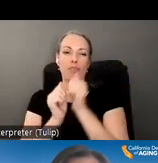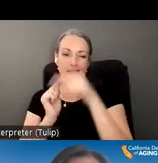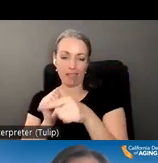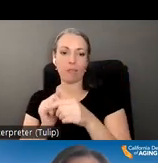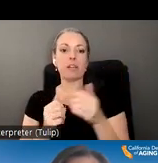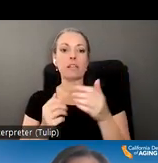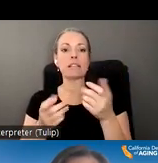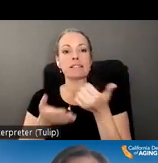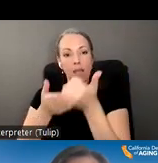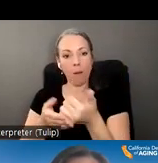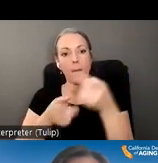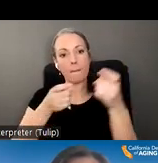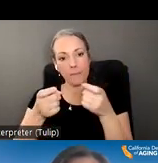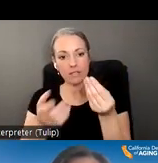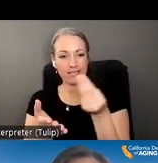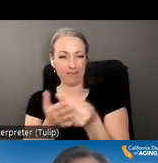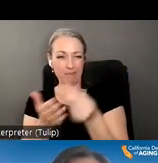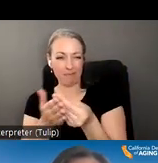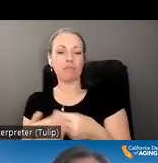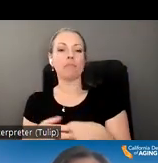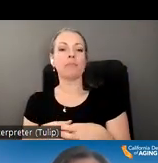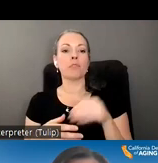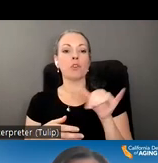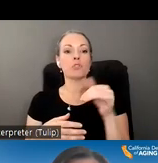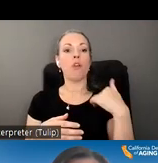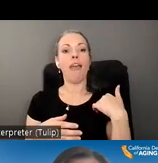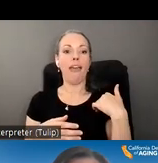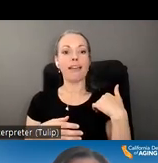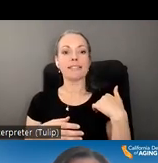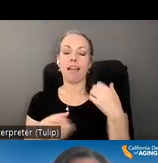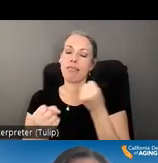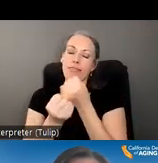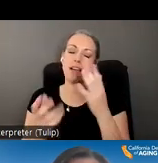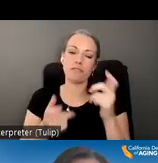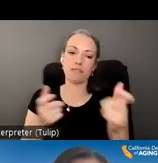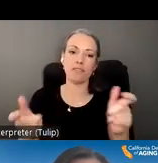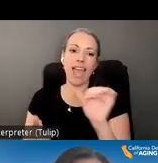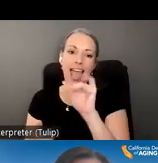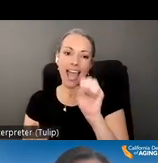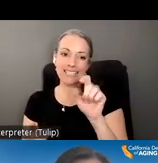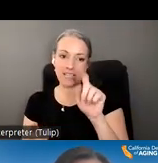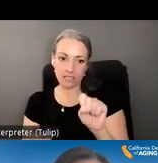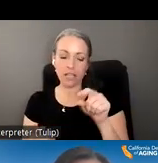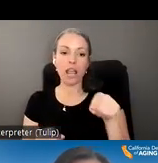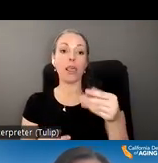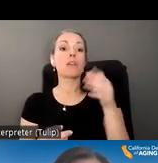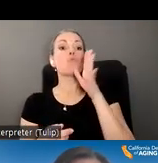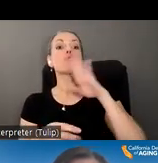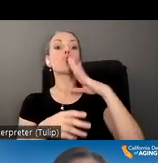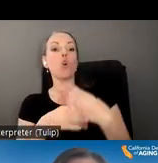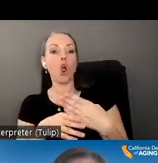finances. Hector also has a large amount of assets, and the daughter has been making large withdrawals from Hector's accounts.